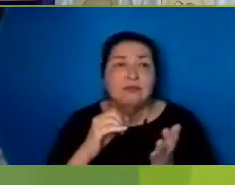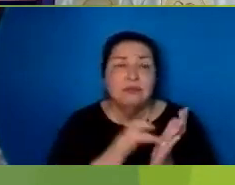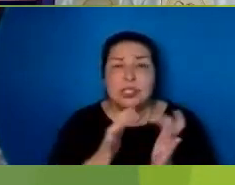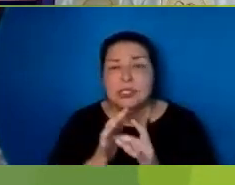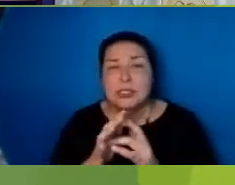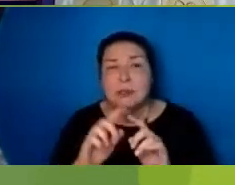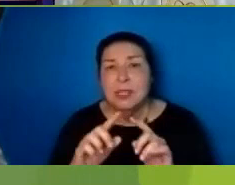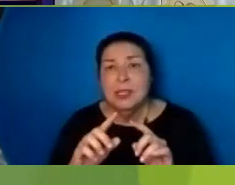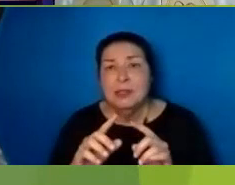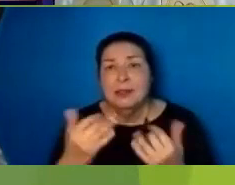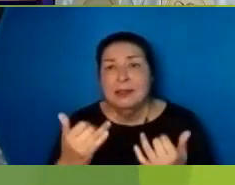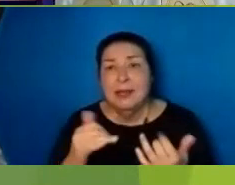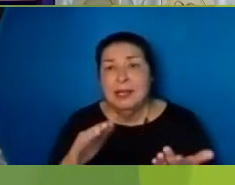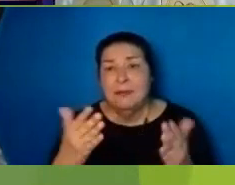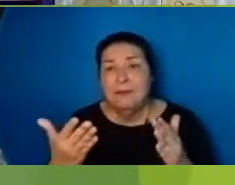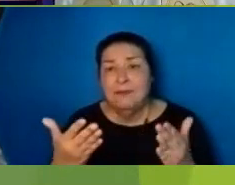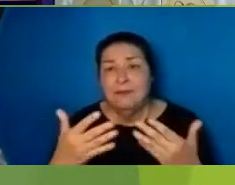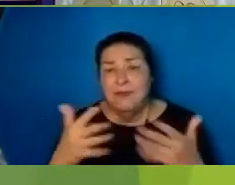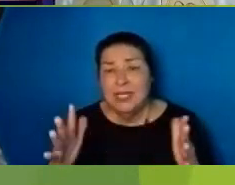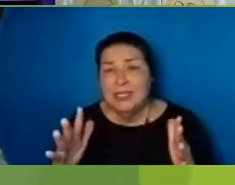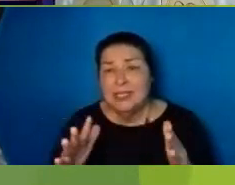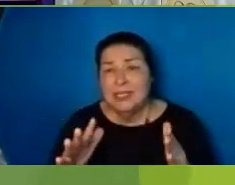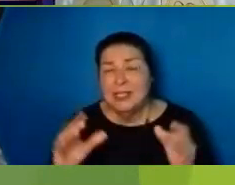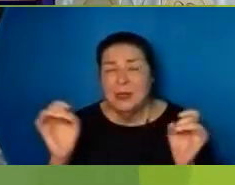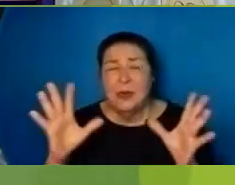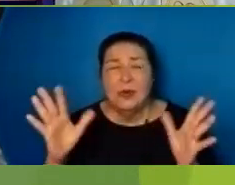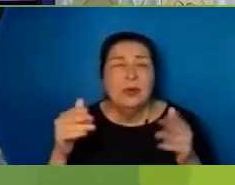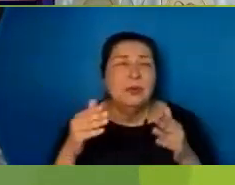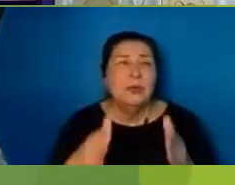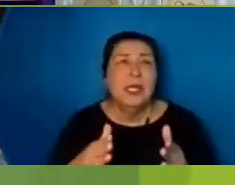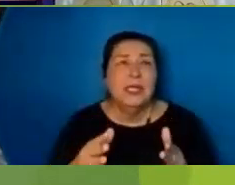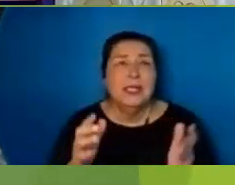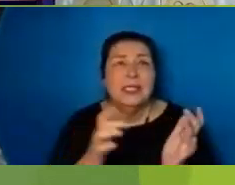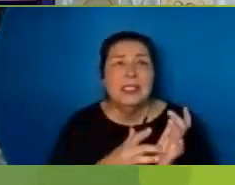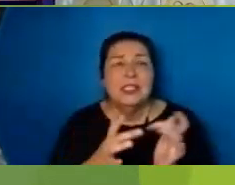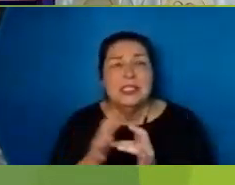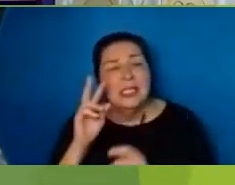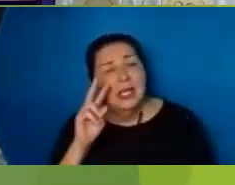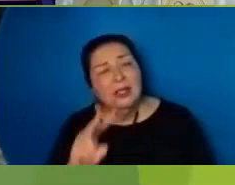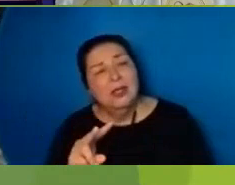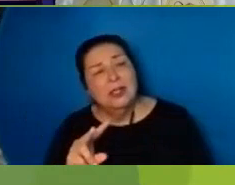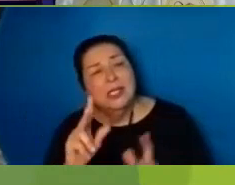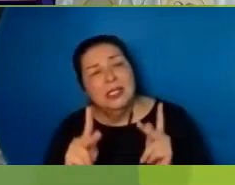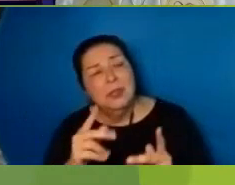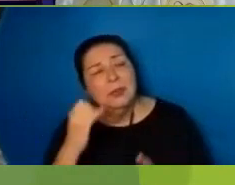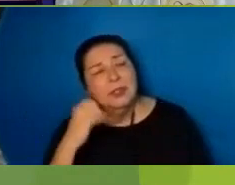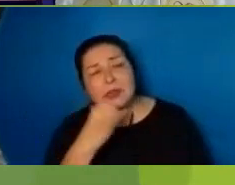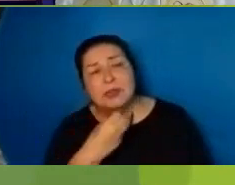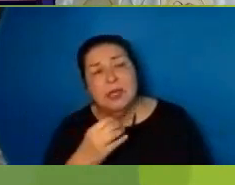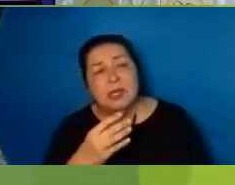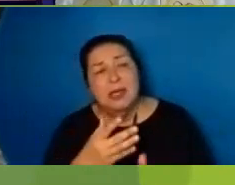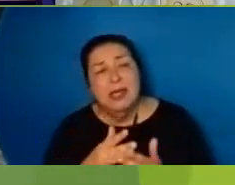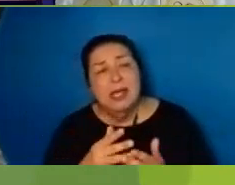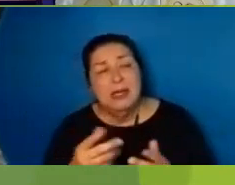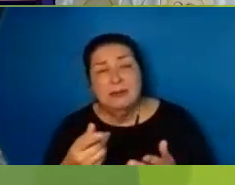note Jesus had Turned His face To Jerusalem And those Minor dust ups With the Pharisees Had